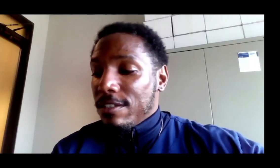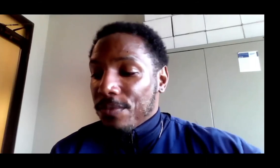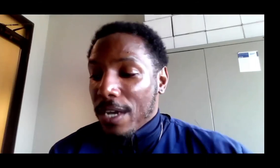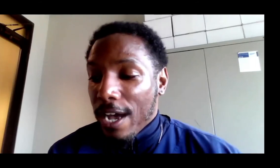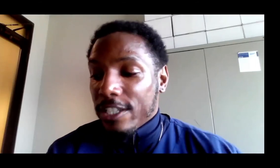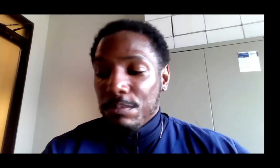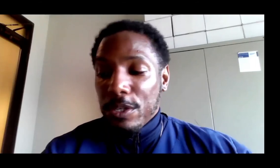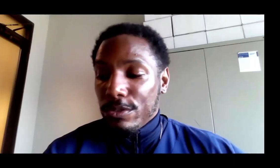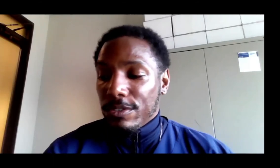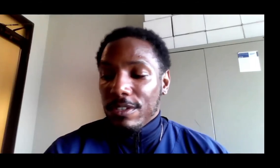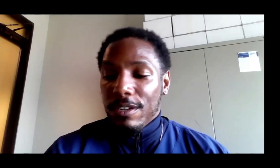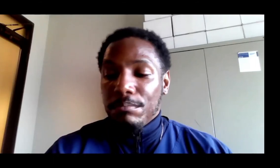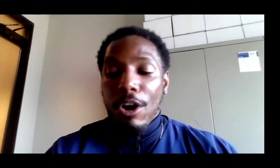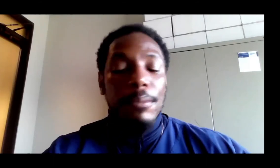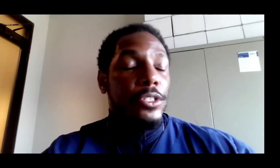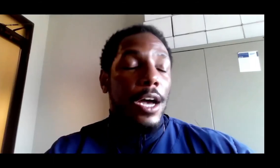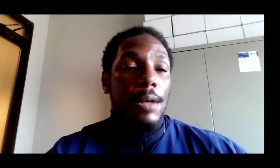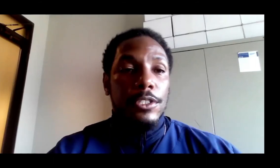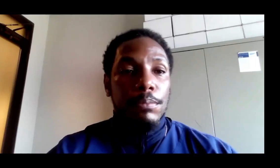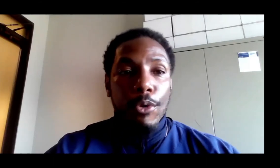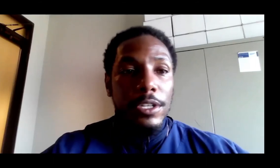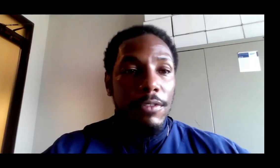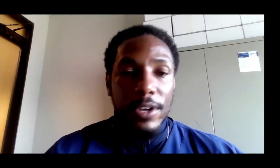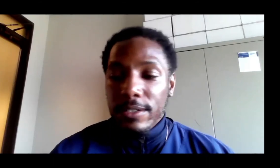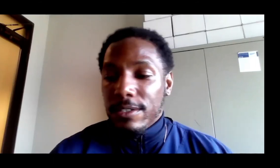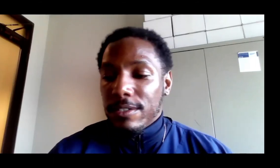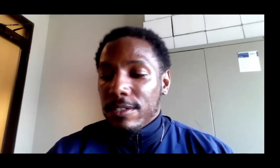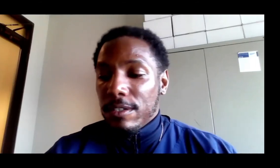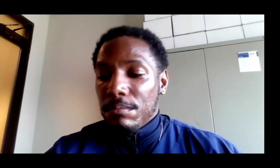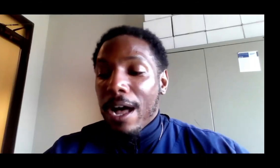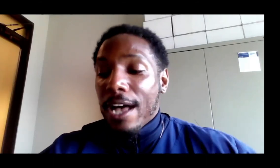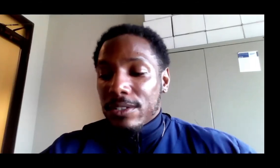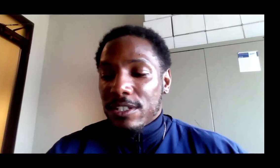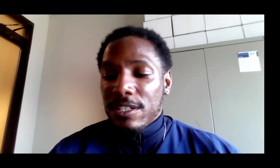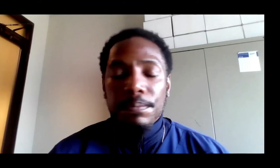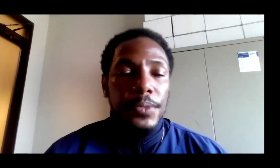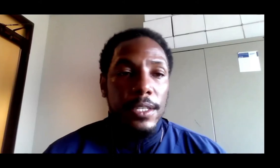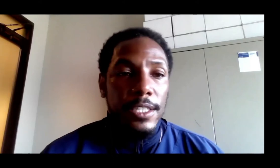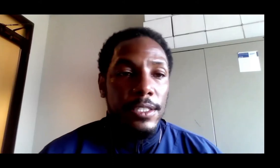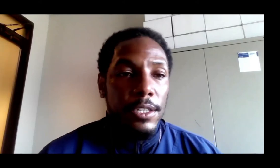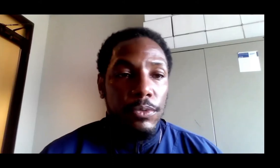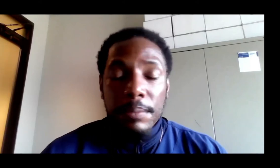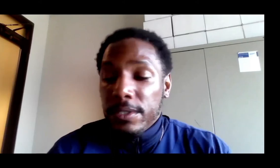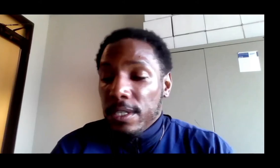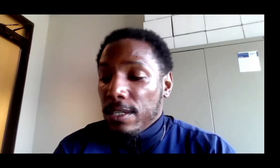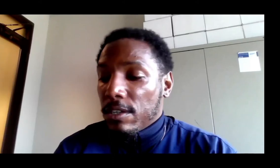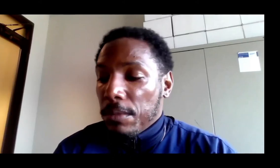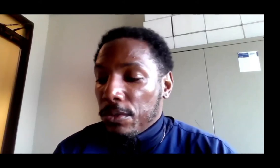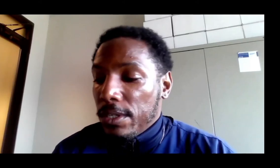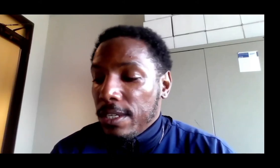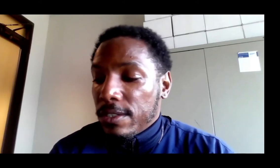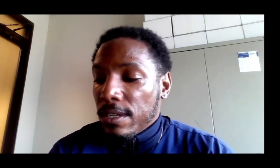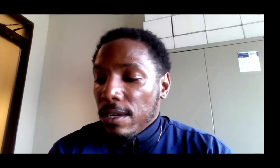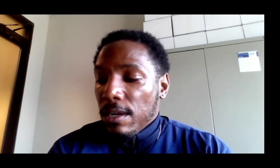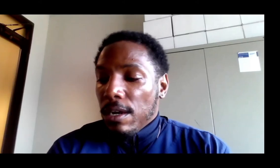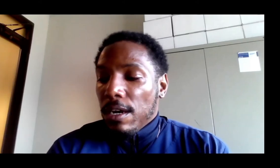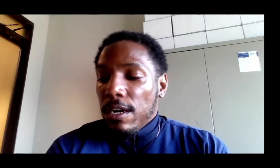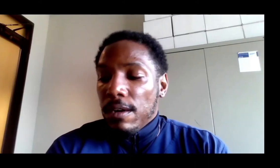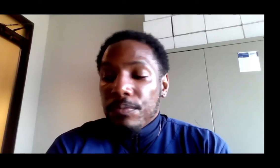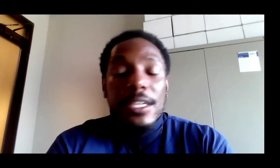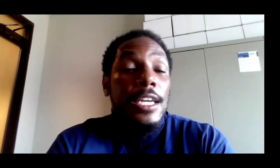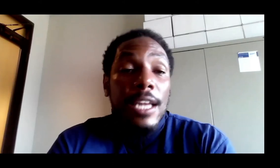clinics, hospitals, barbershops, boarding events, mosques, and these underrepresented communities?